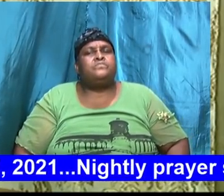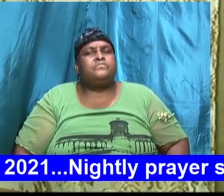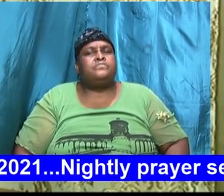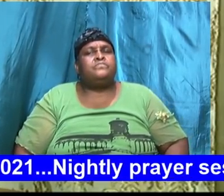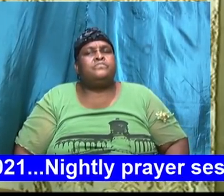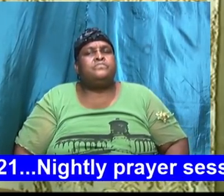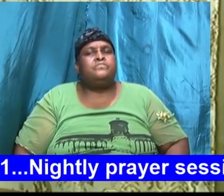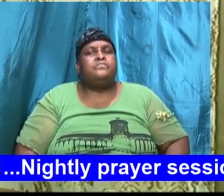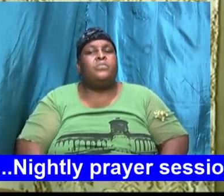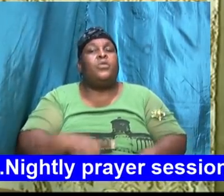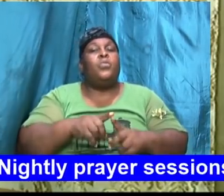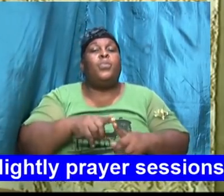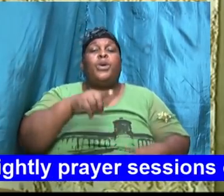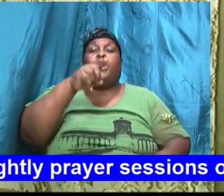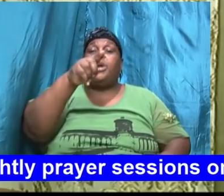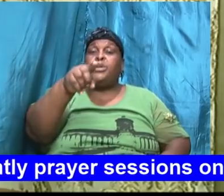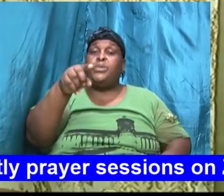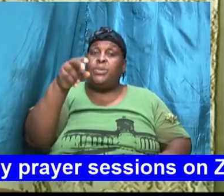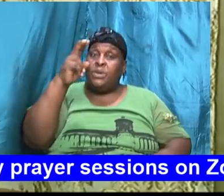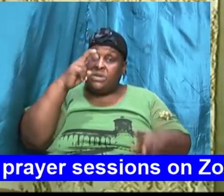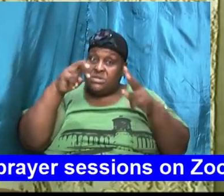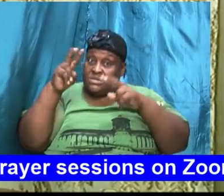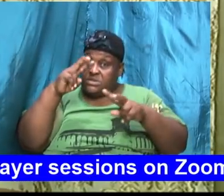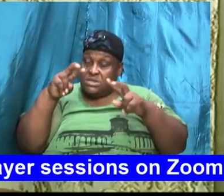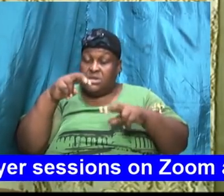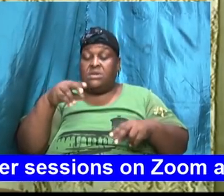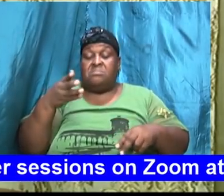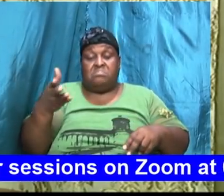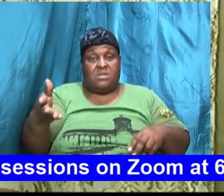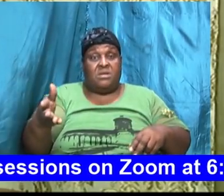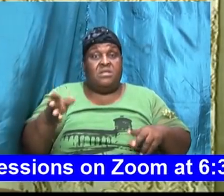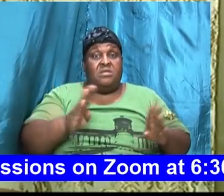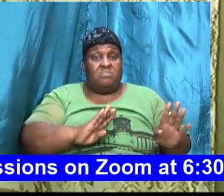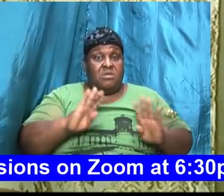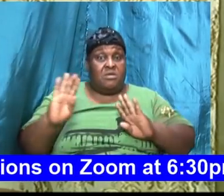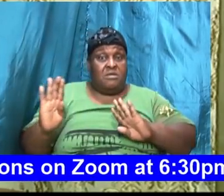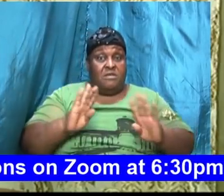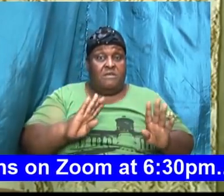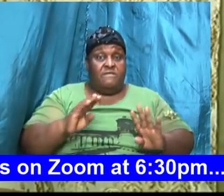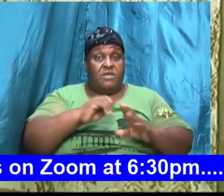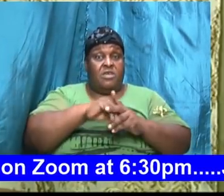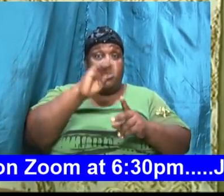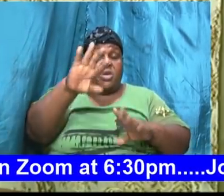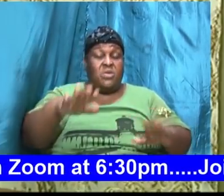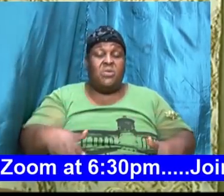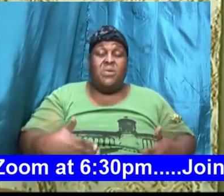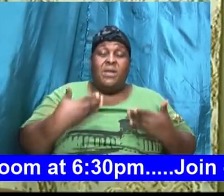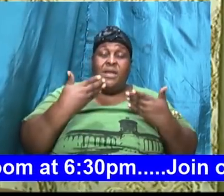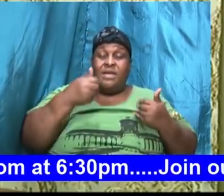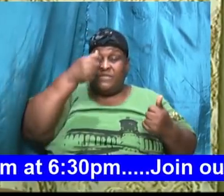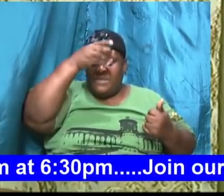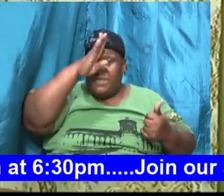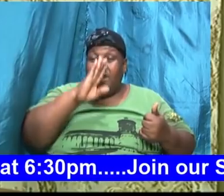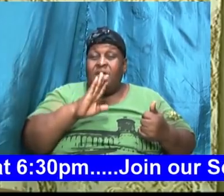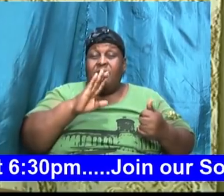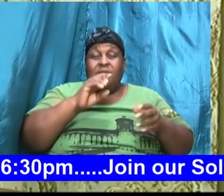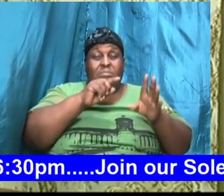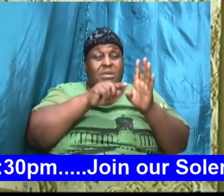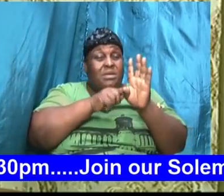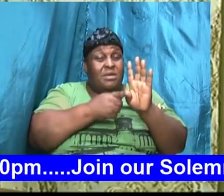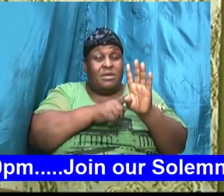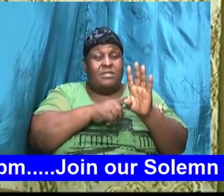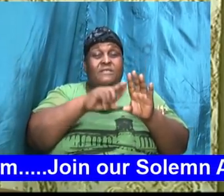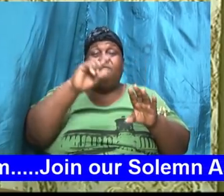when you seek these disciplines in your life God will begin the first step